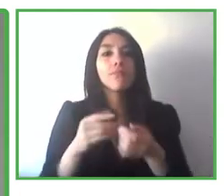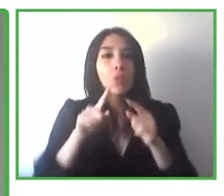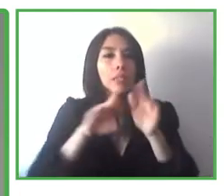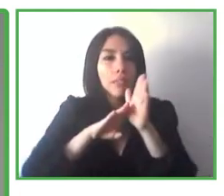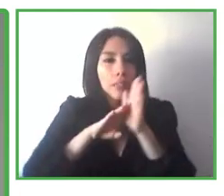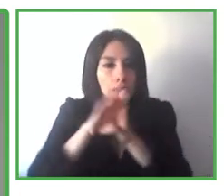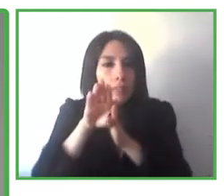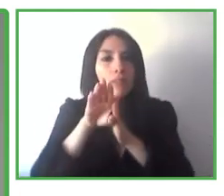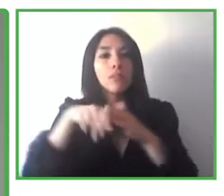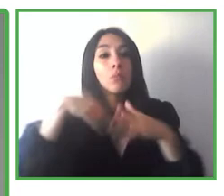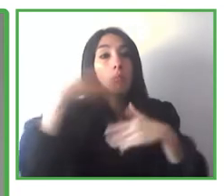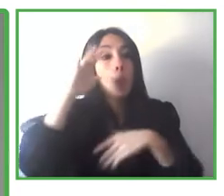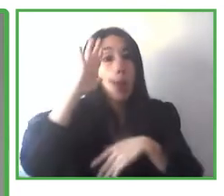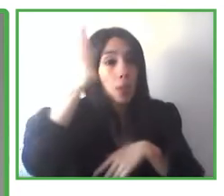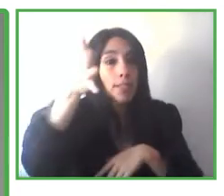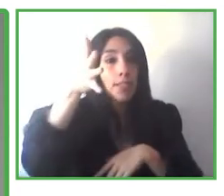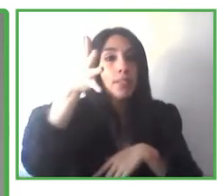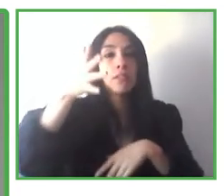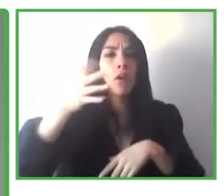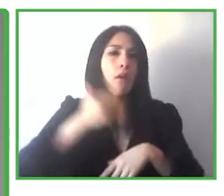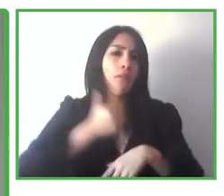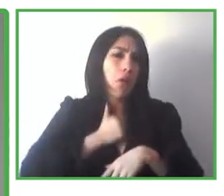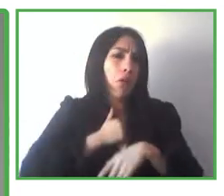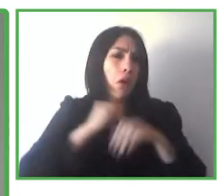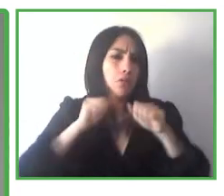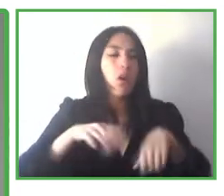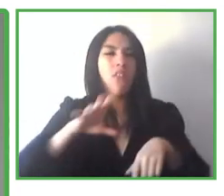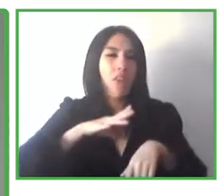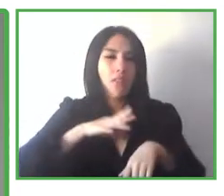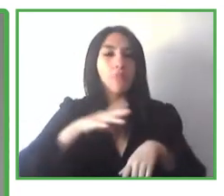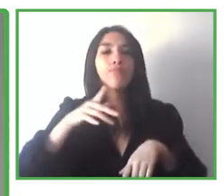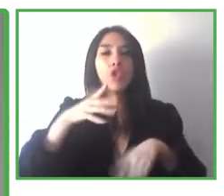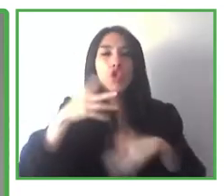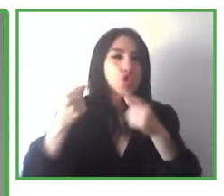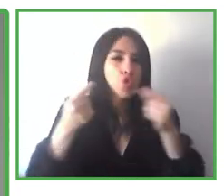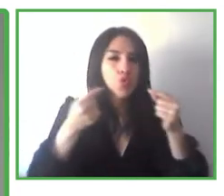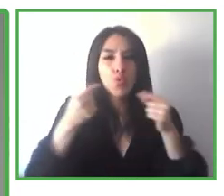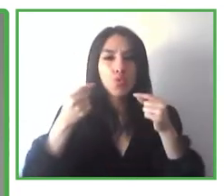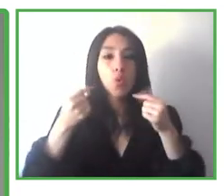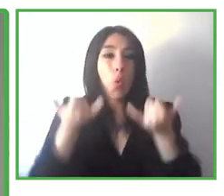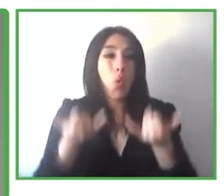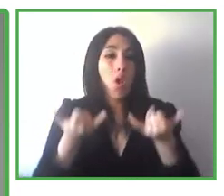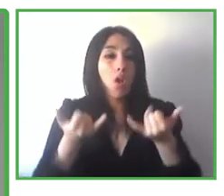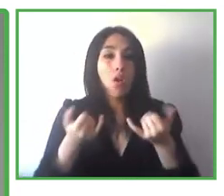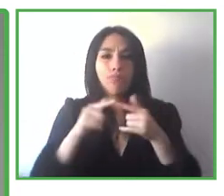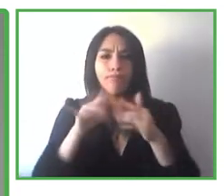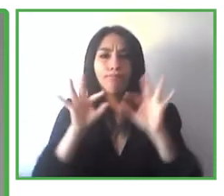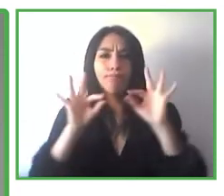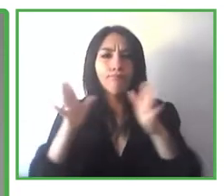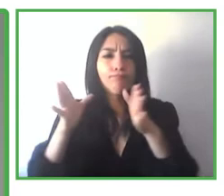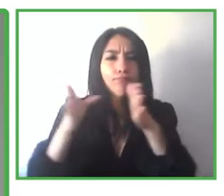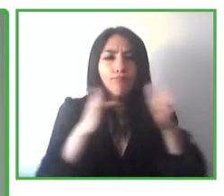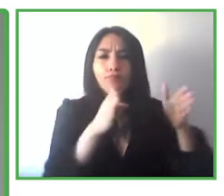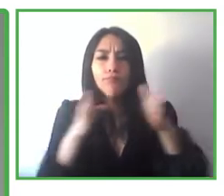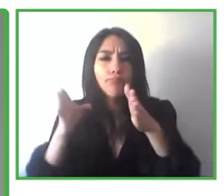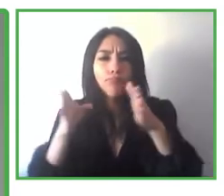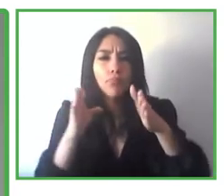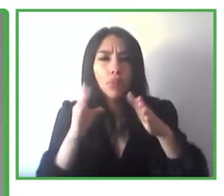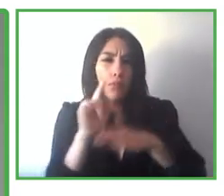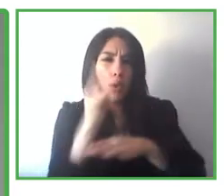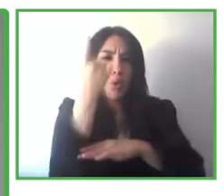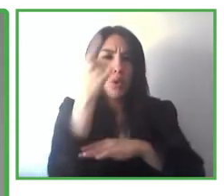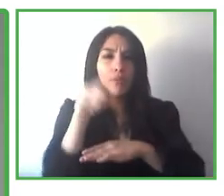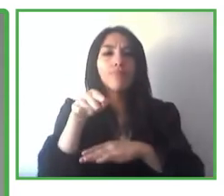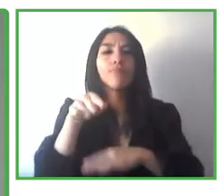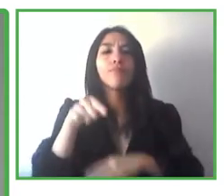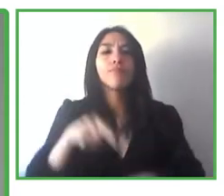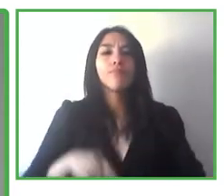and practical applications have not been fulfilled yet. They are at an early stage and